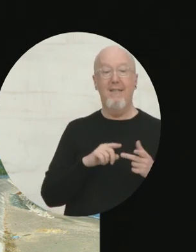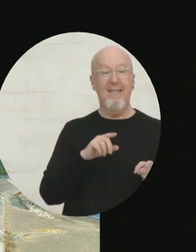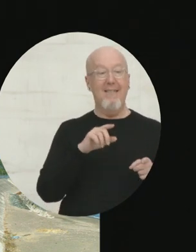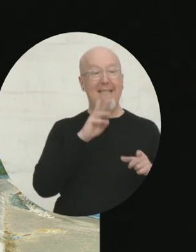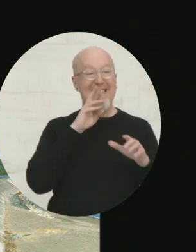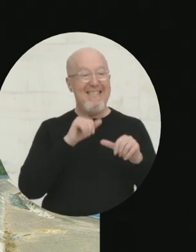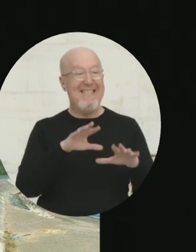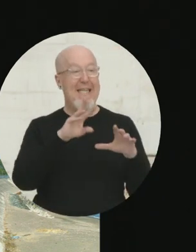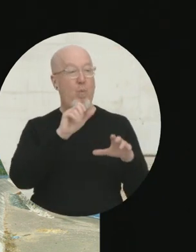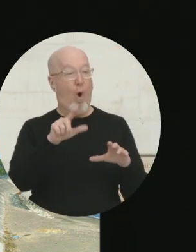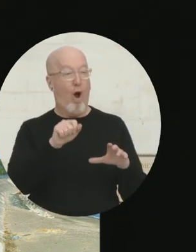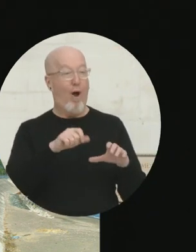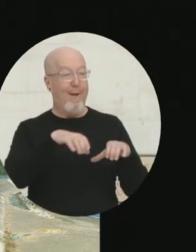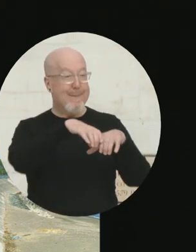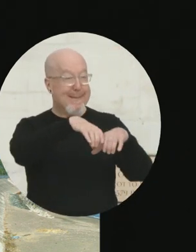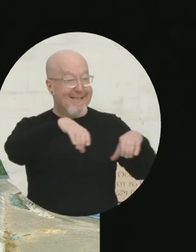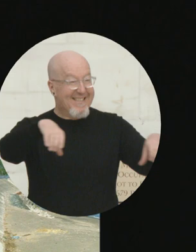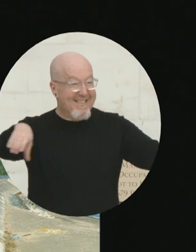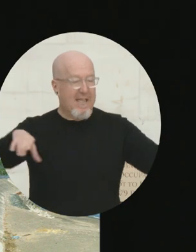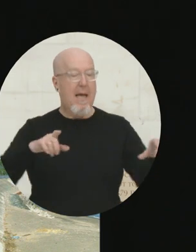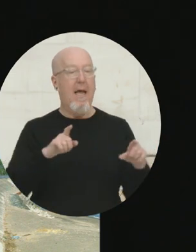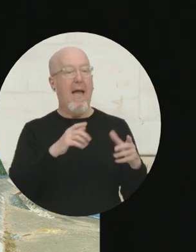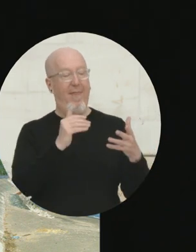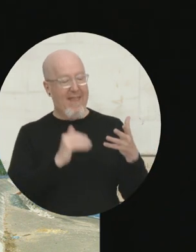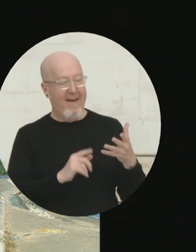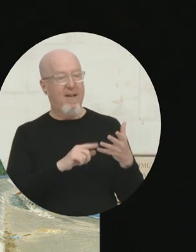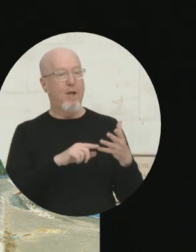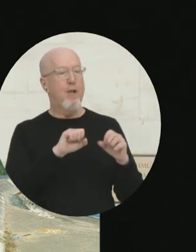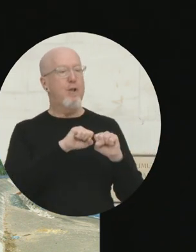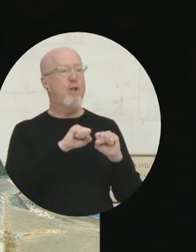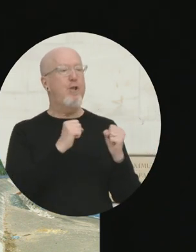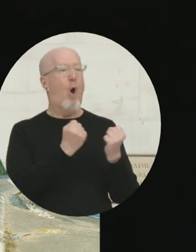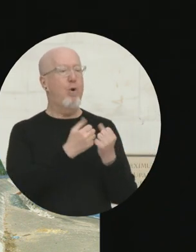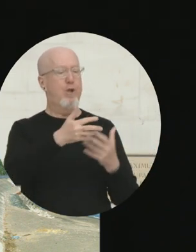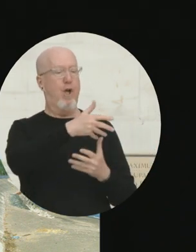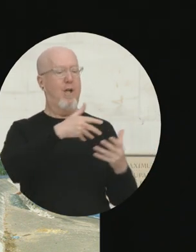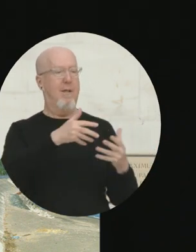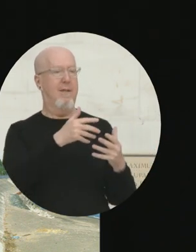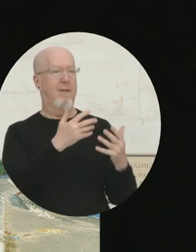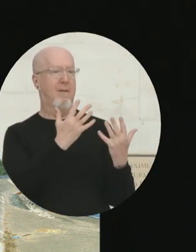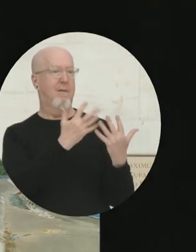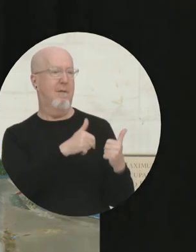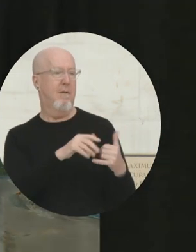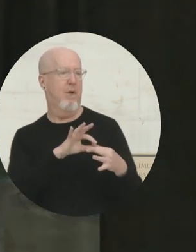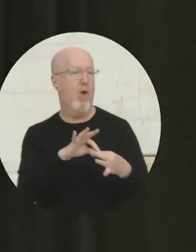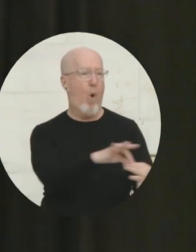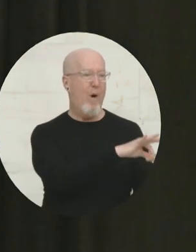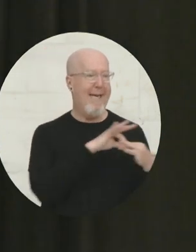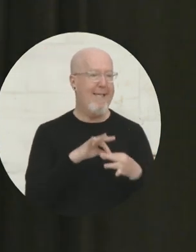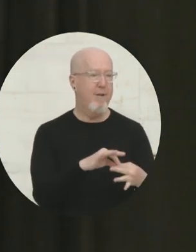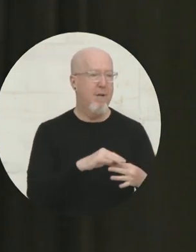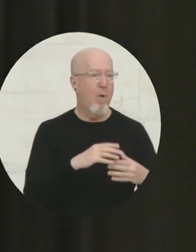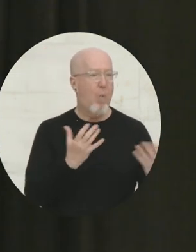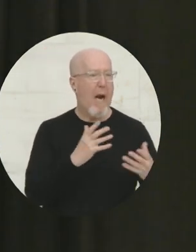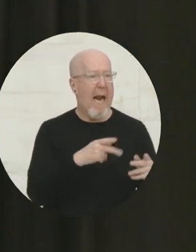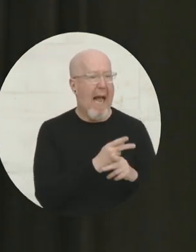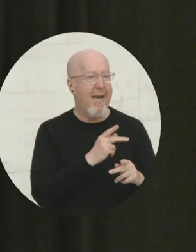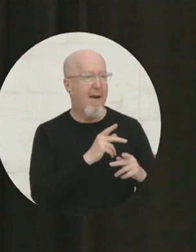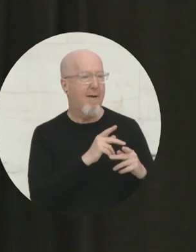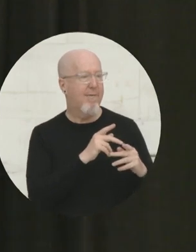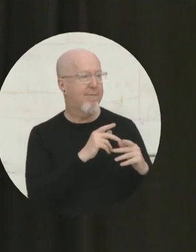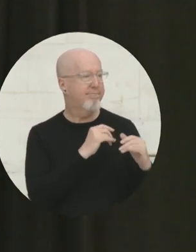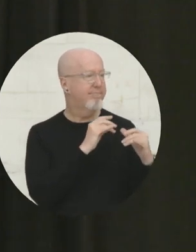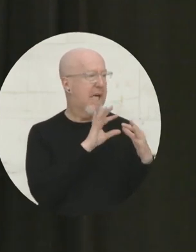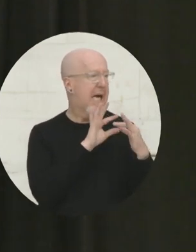well. And finally, looked at social ties and social cohesion. What kind of connections were there in the city? What kind of